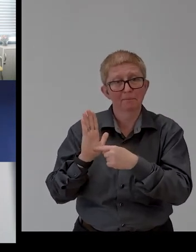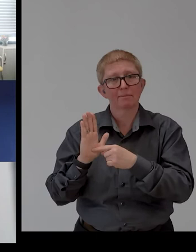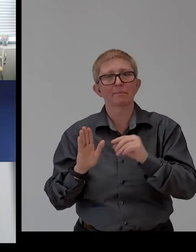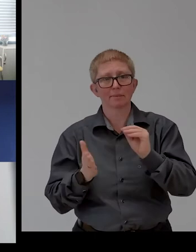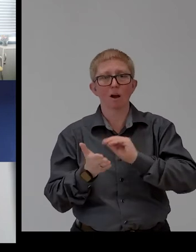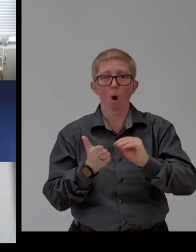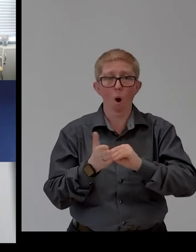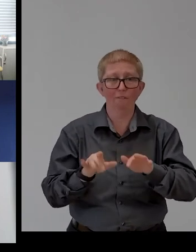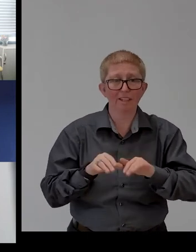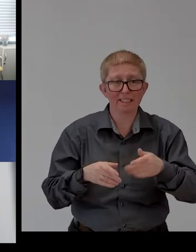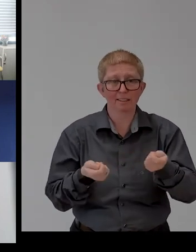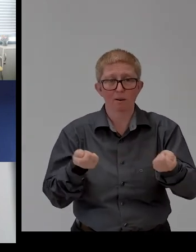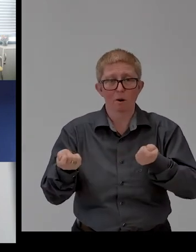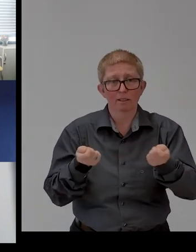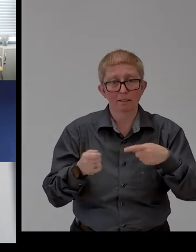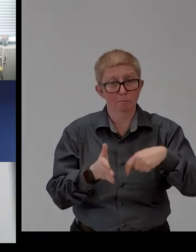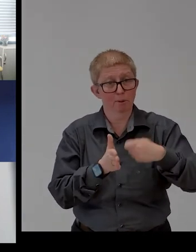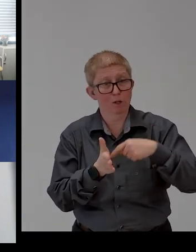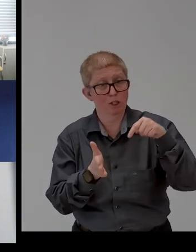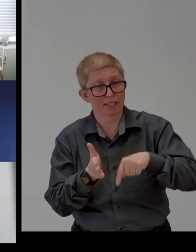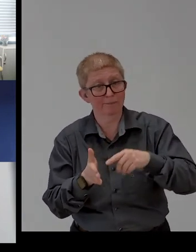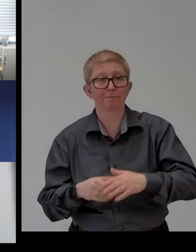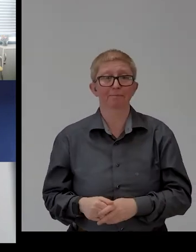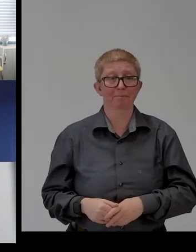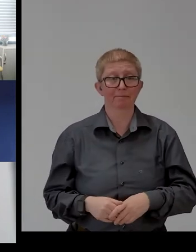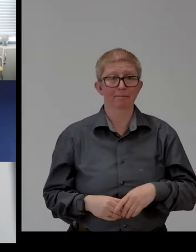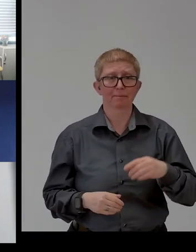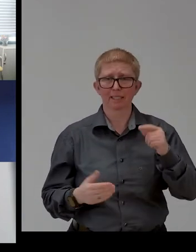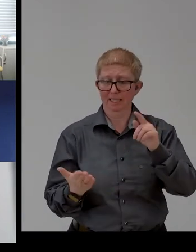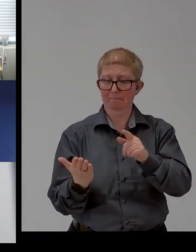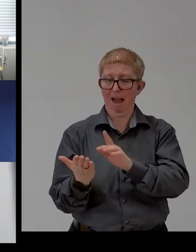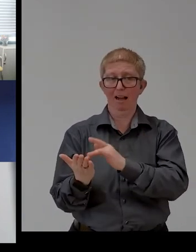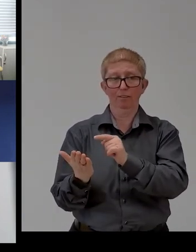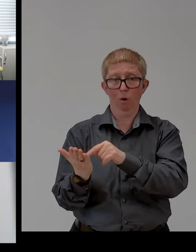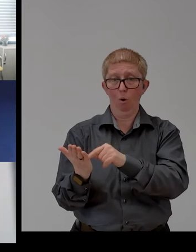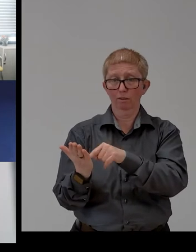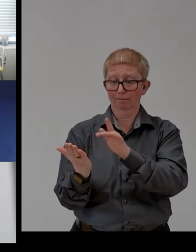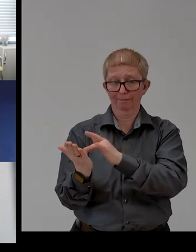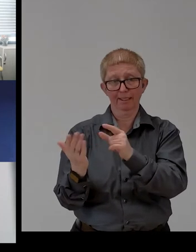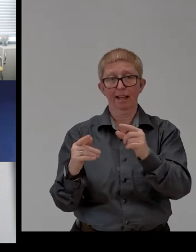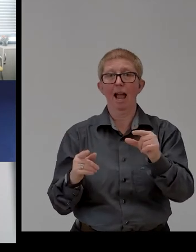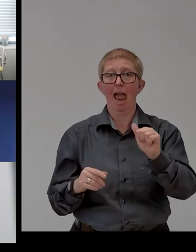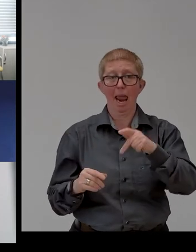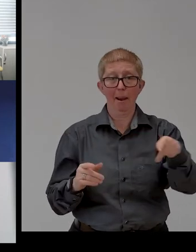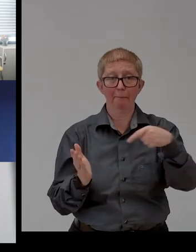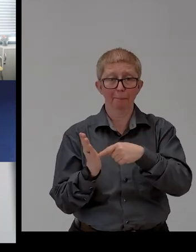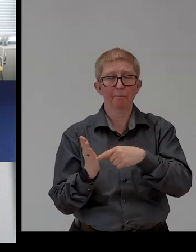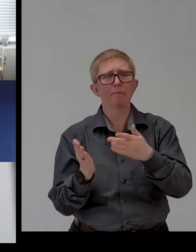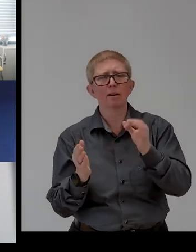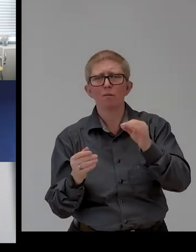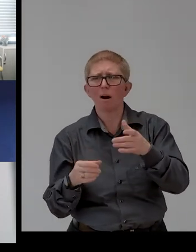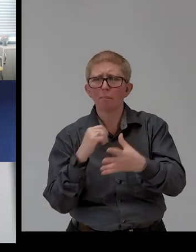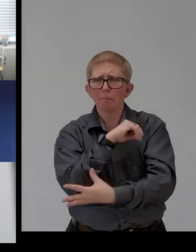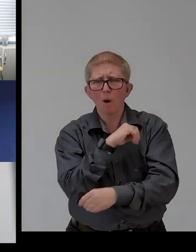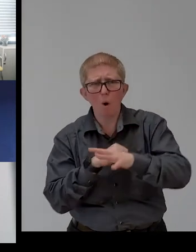project. The Rehab is a smartphone application for field workers in low and middle income countries. It aims to enhance field